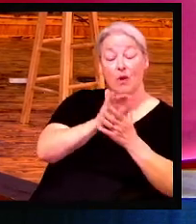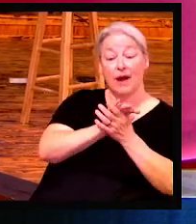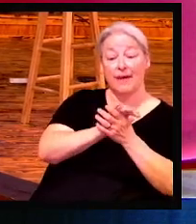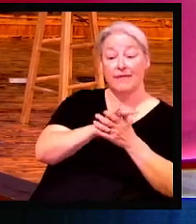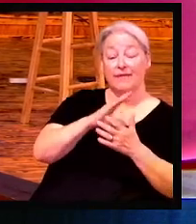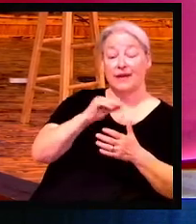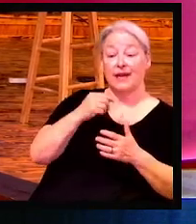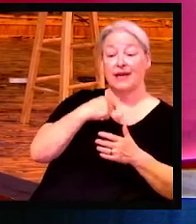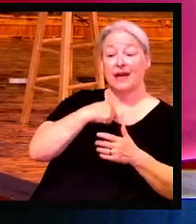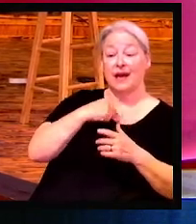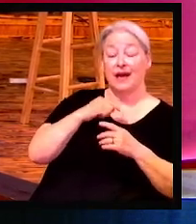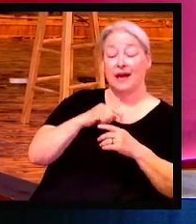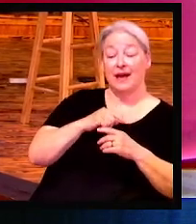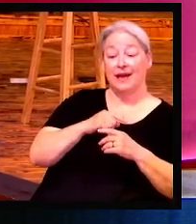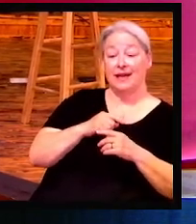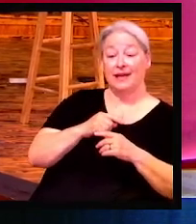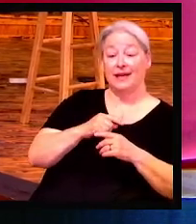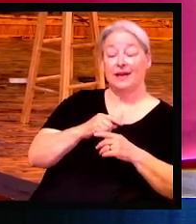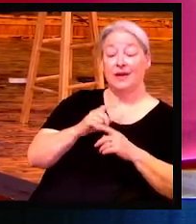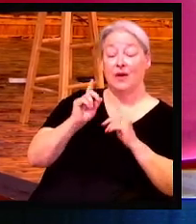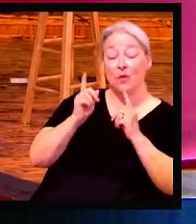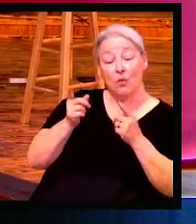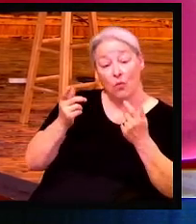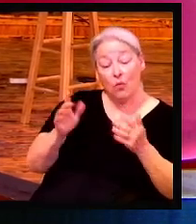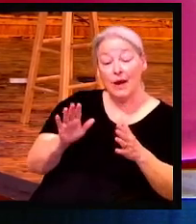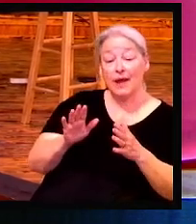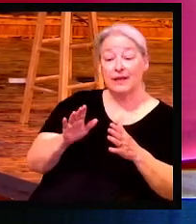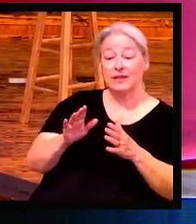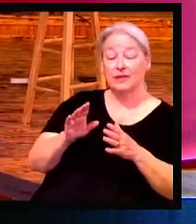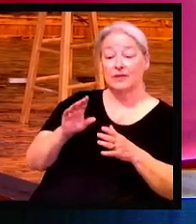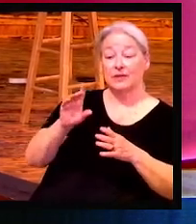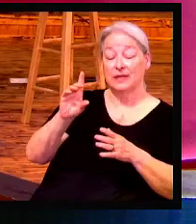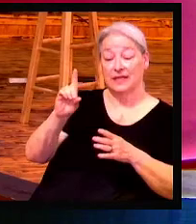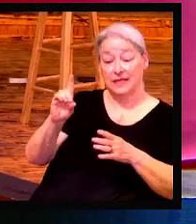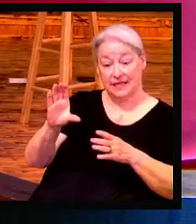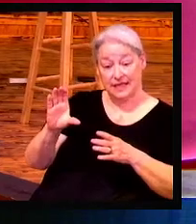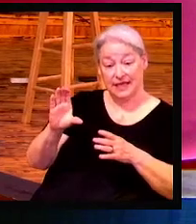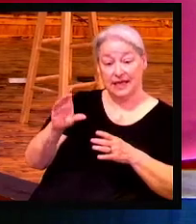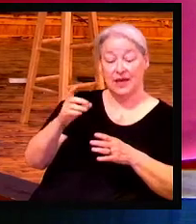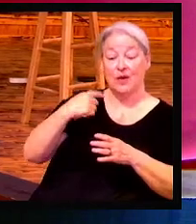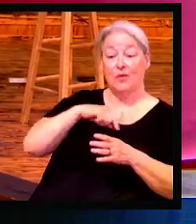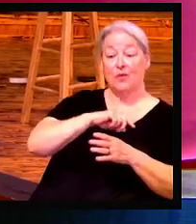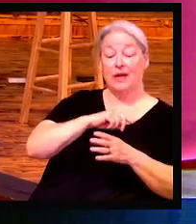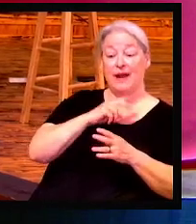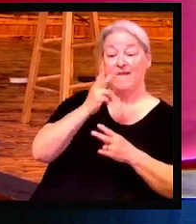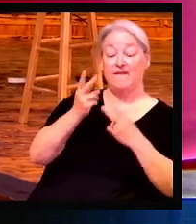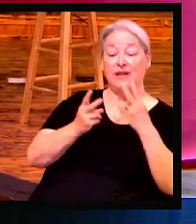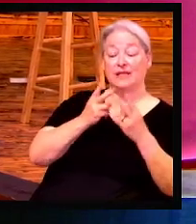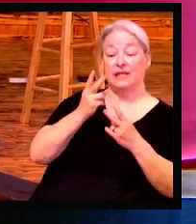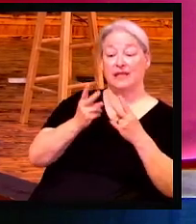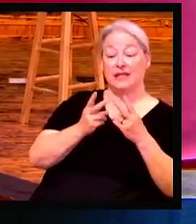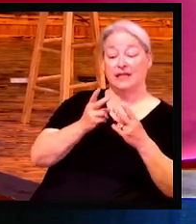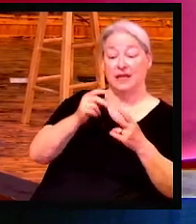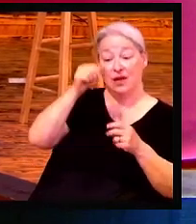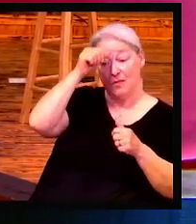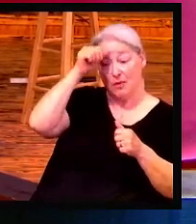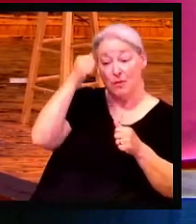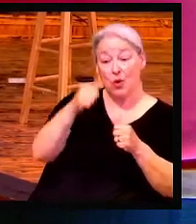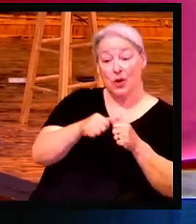her. But while we were there, we got to visit a few monuments, a few memorials. One of them was